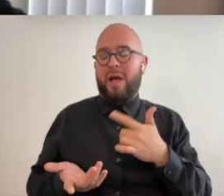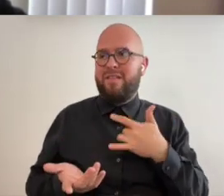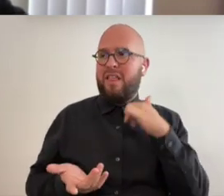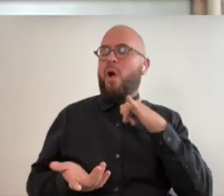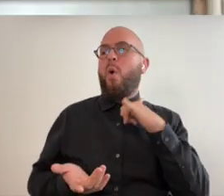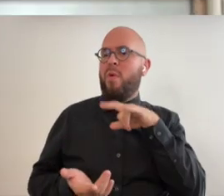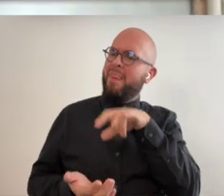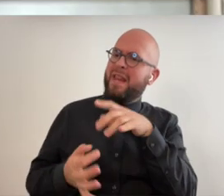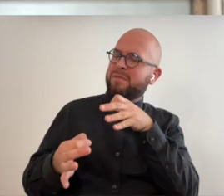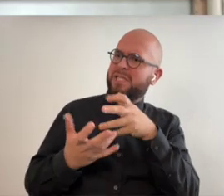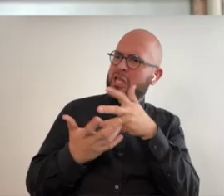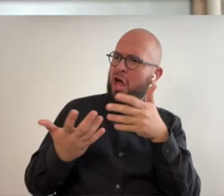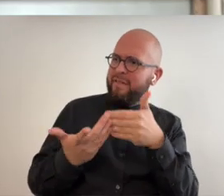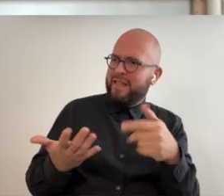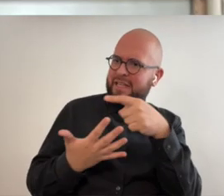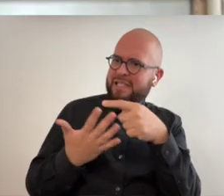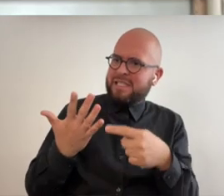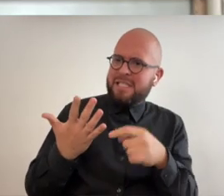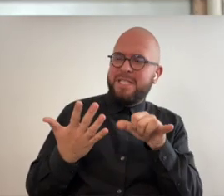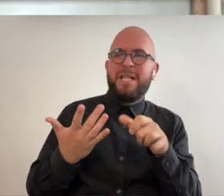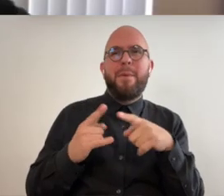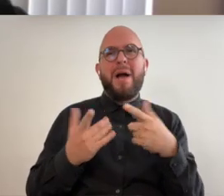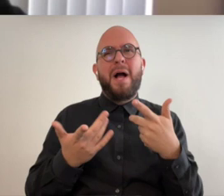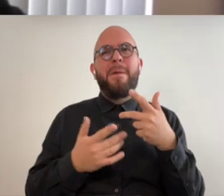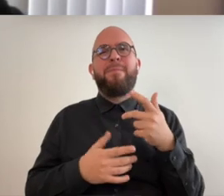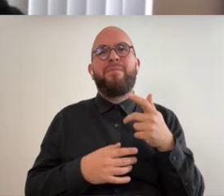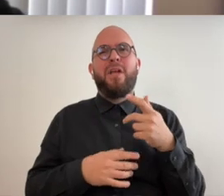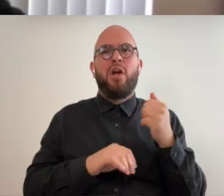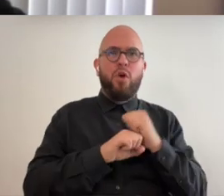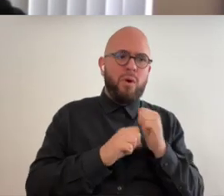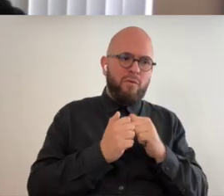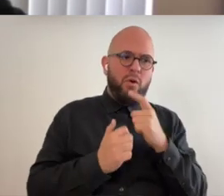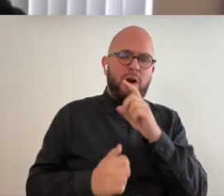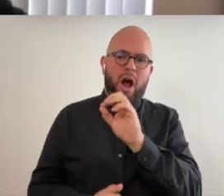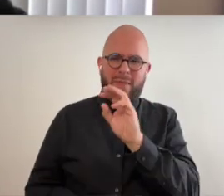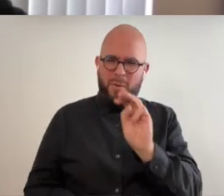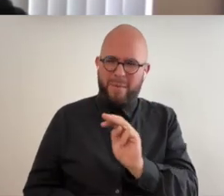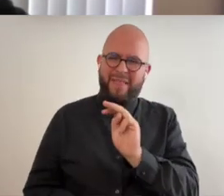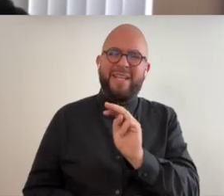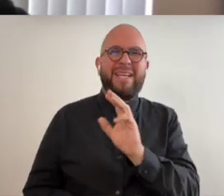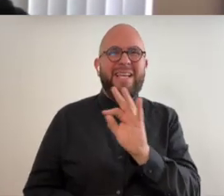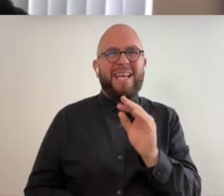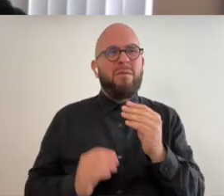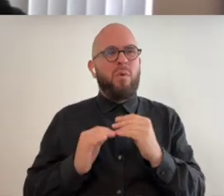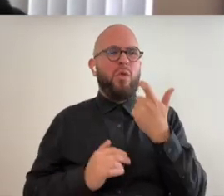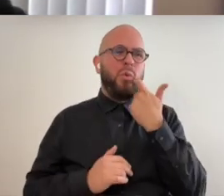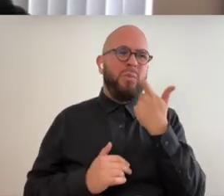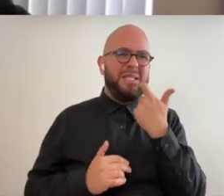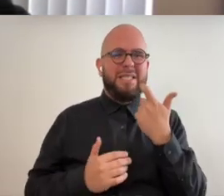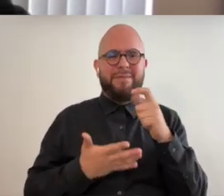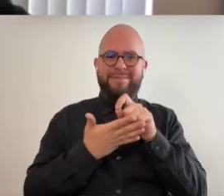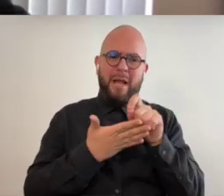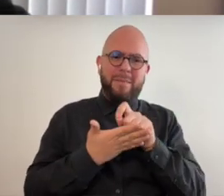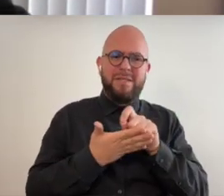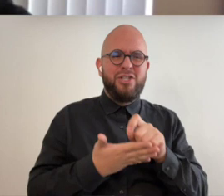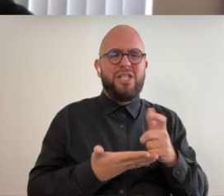of things um as as far as the the work for opulent mobility and so a lot of the the recent more recent compositions i've been